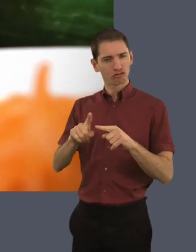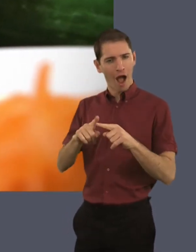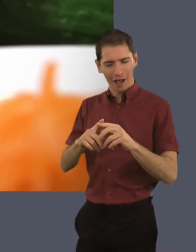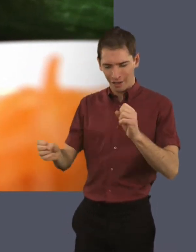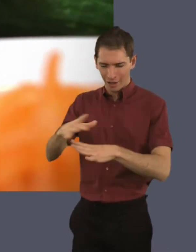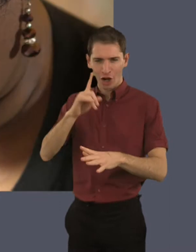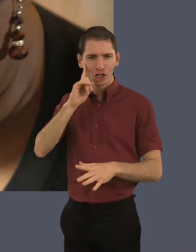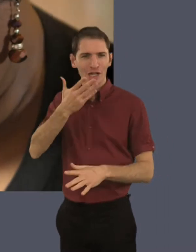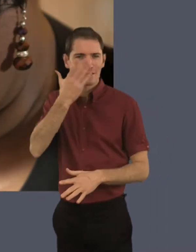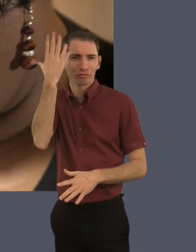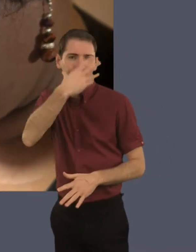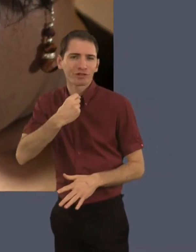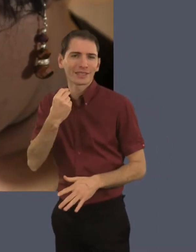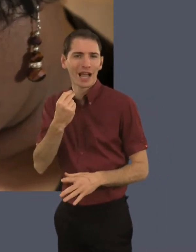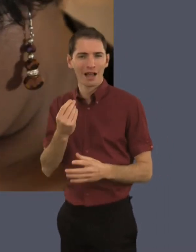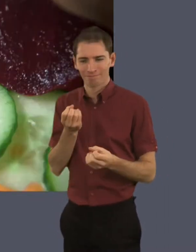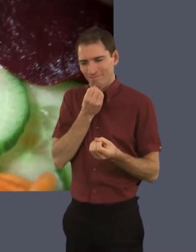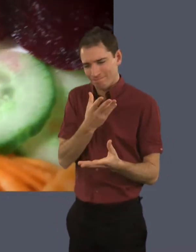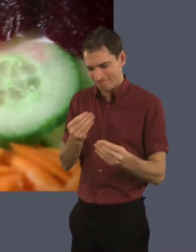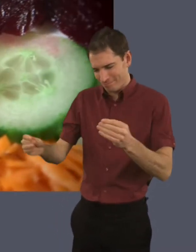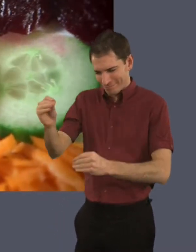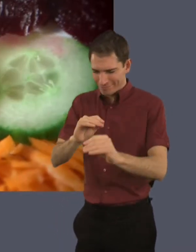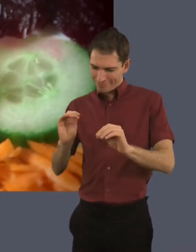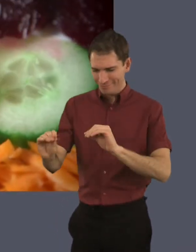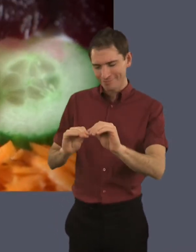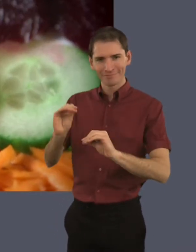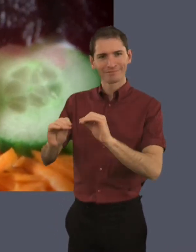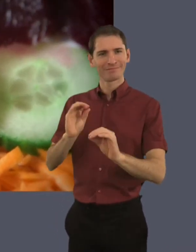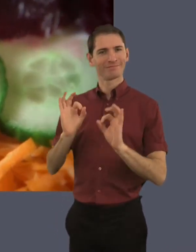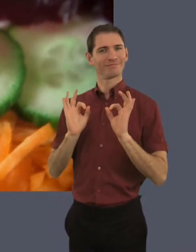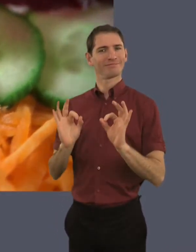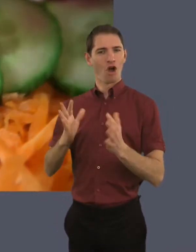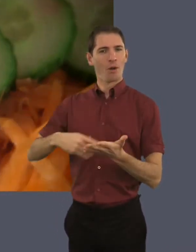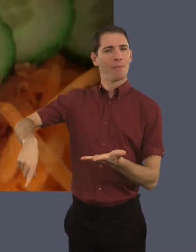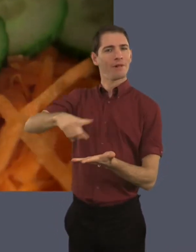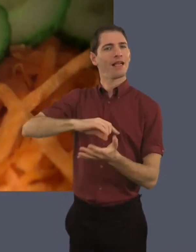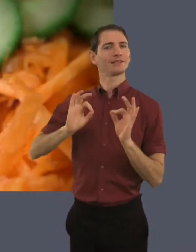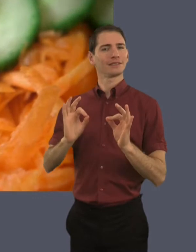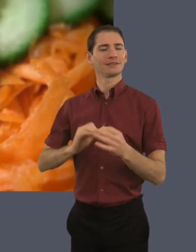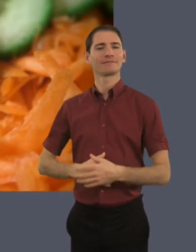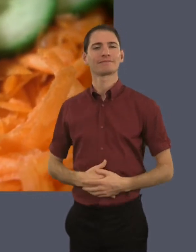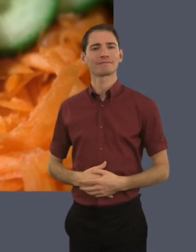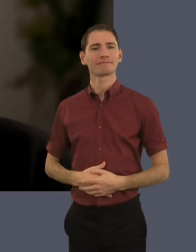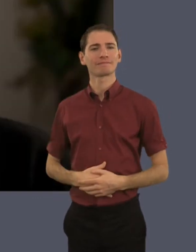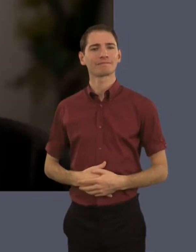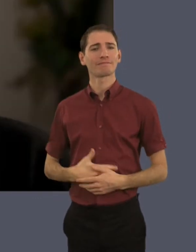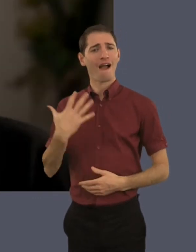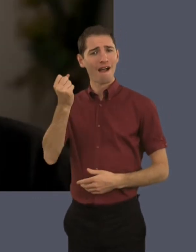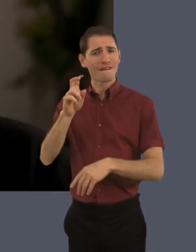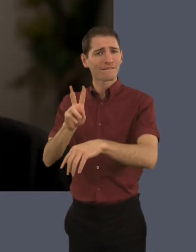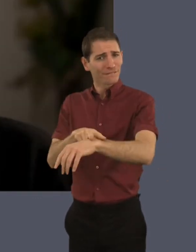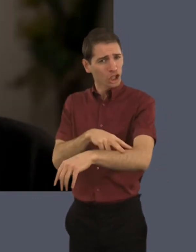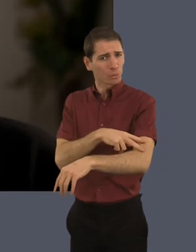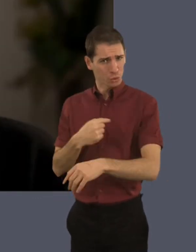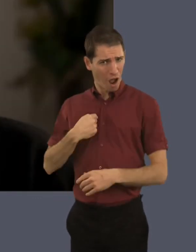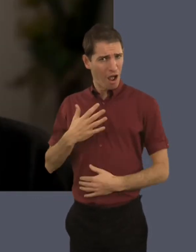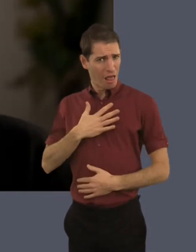now. When I'm making my salad, I design them. So I make it look attractive on the plate. There